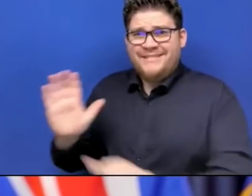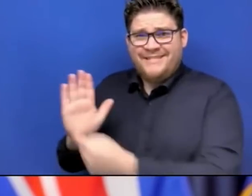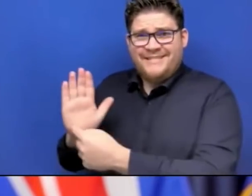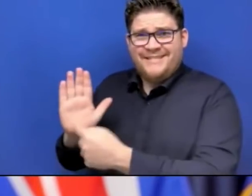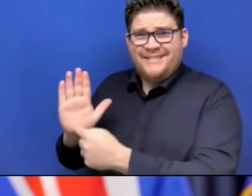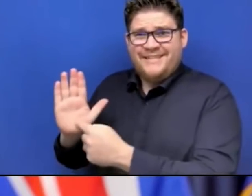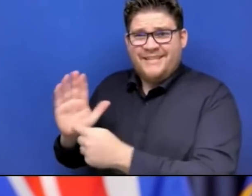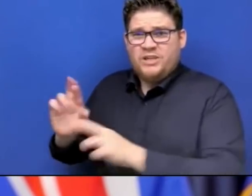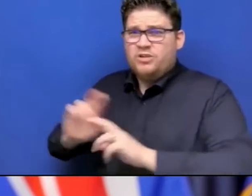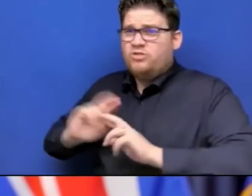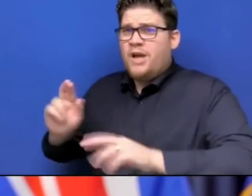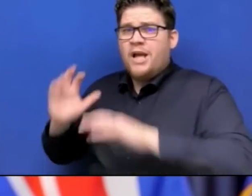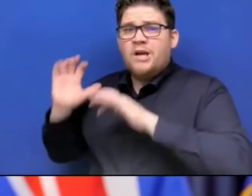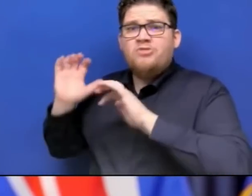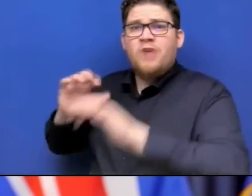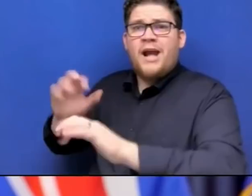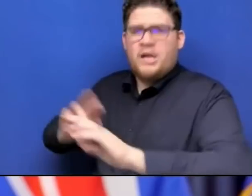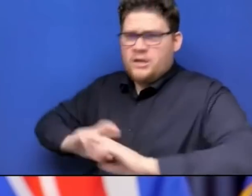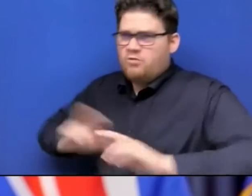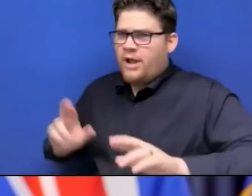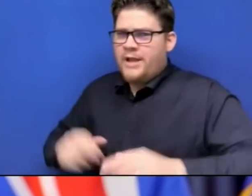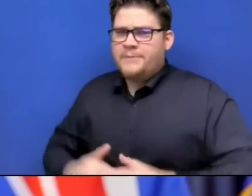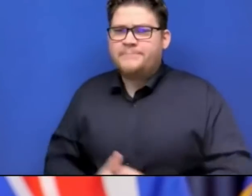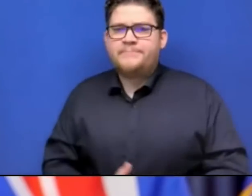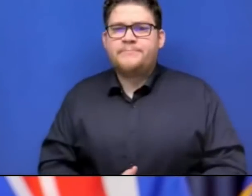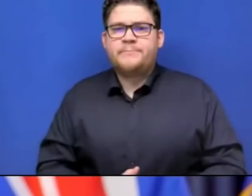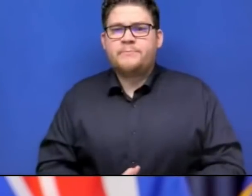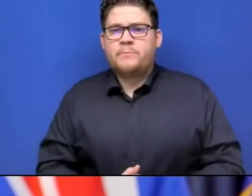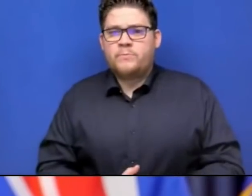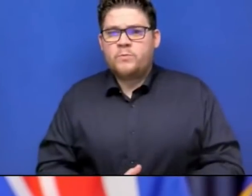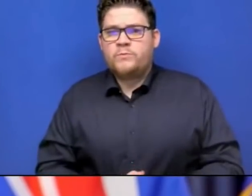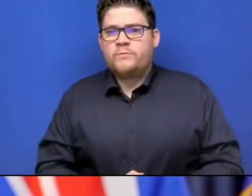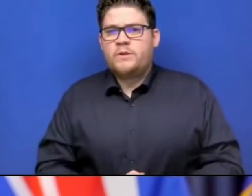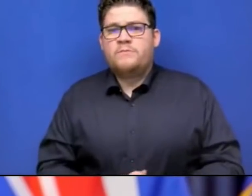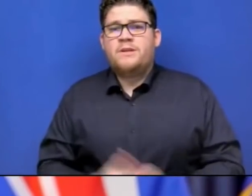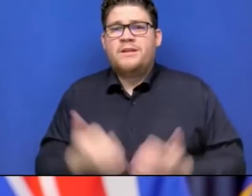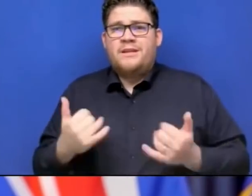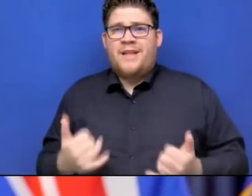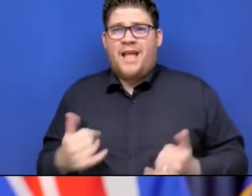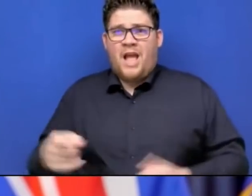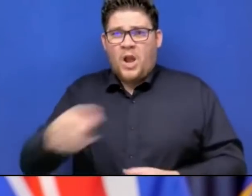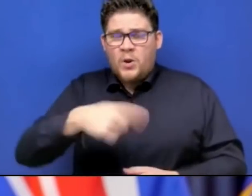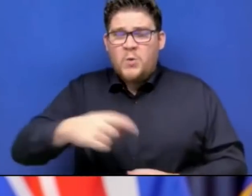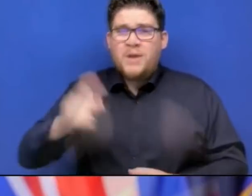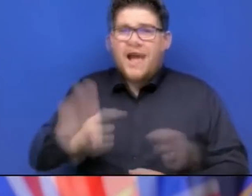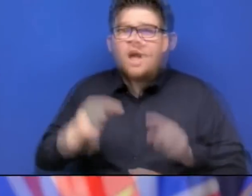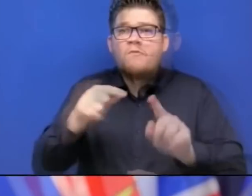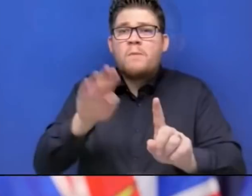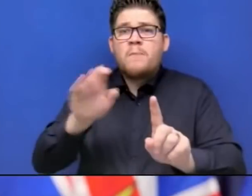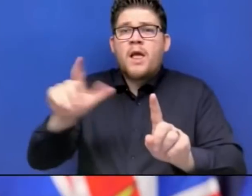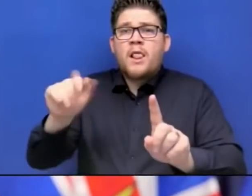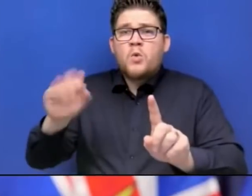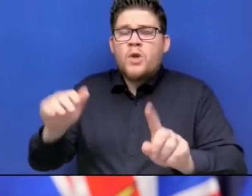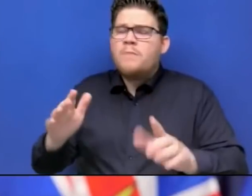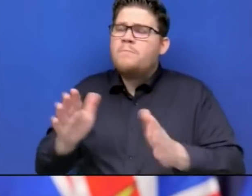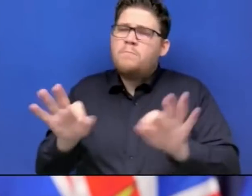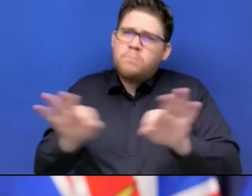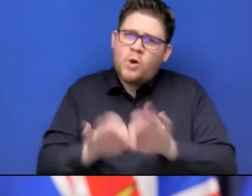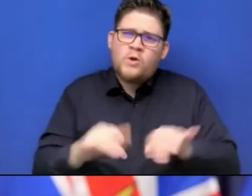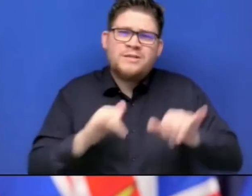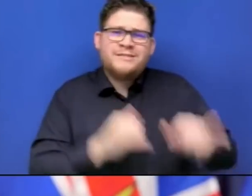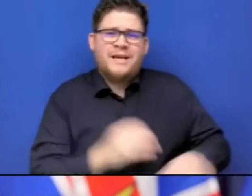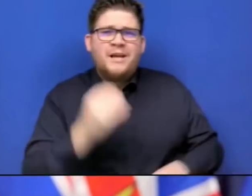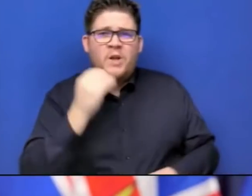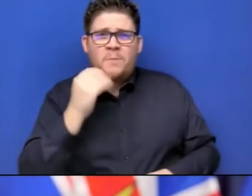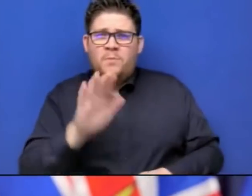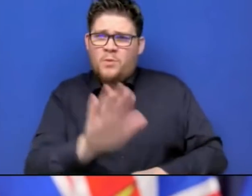this evening, the best approach is to avoid non-essential travel and wait out the weather. Safety remains